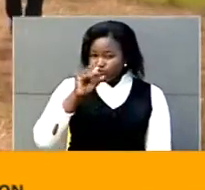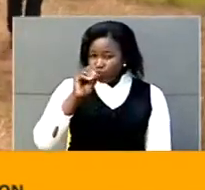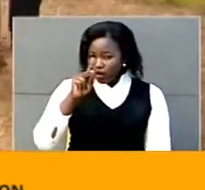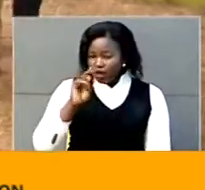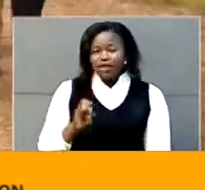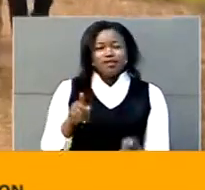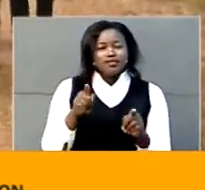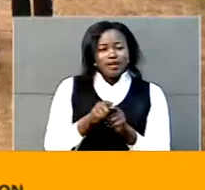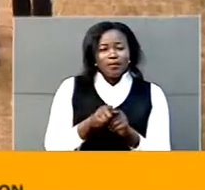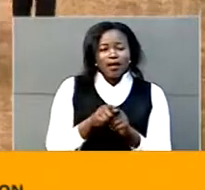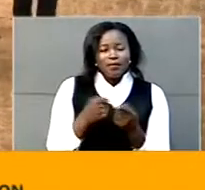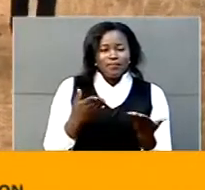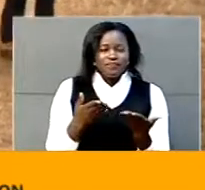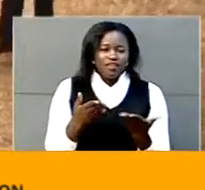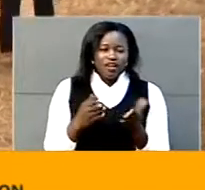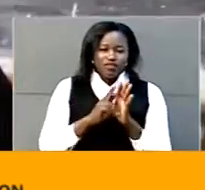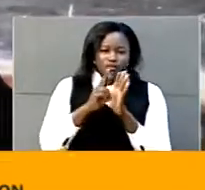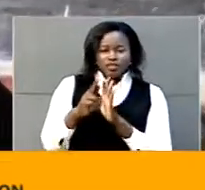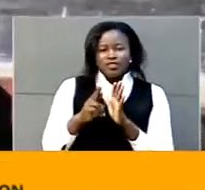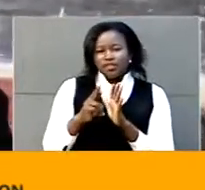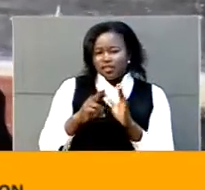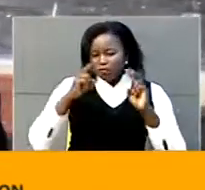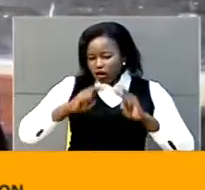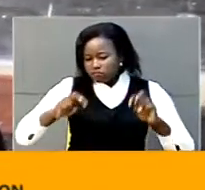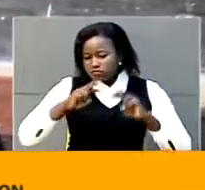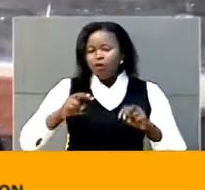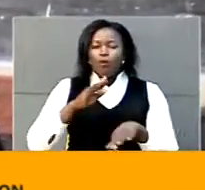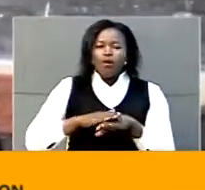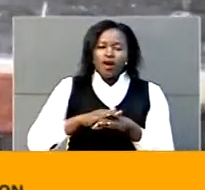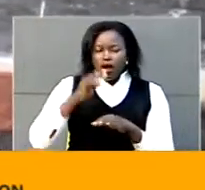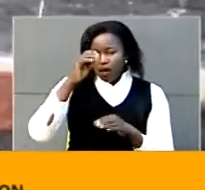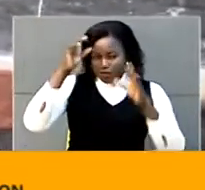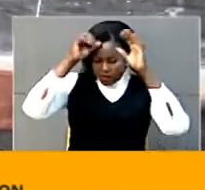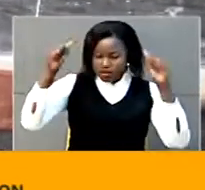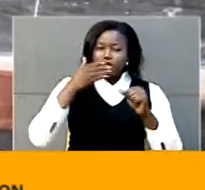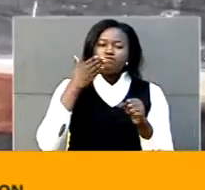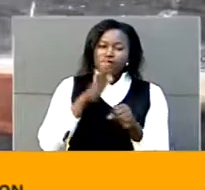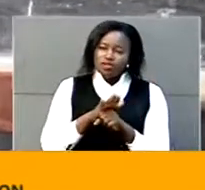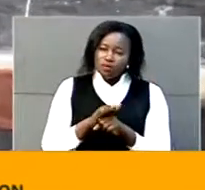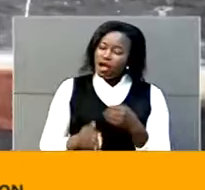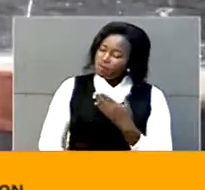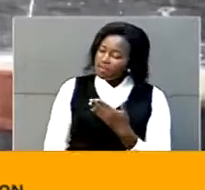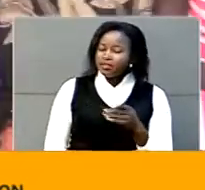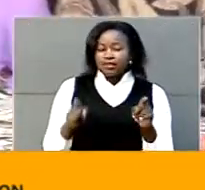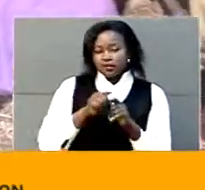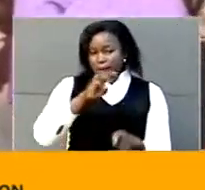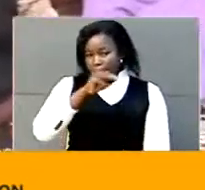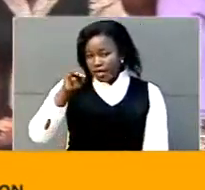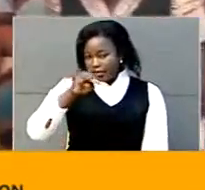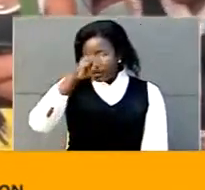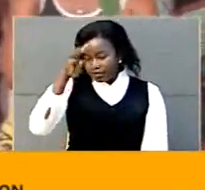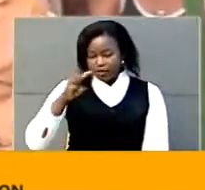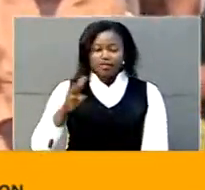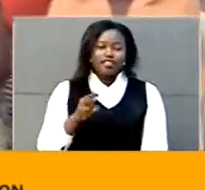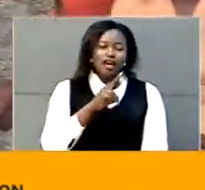government pledges florence ashaka and denary mobilizer harriet komuhimbo we are joined by masindi resident district